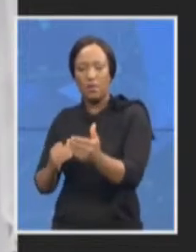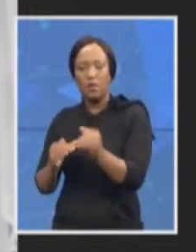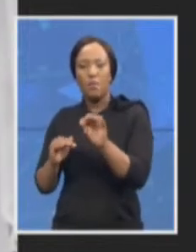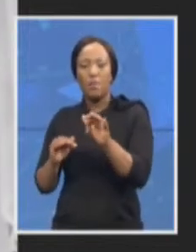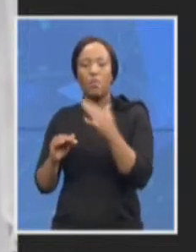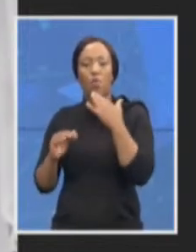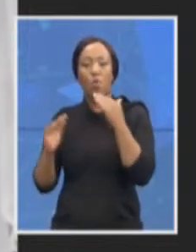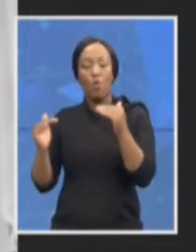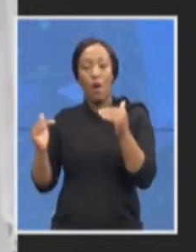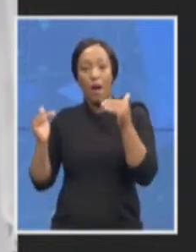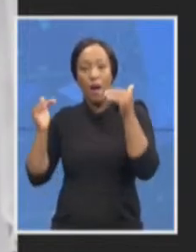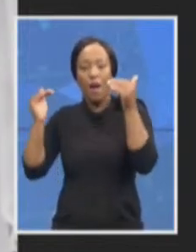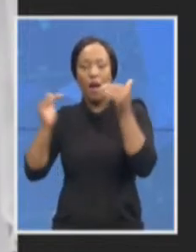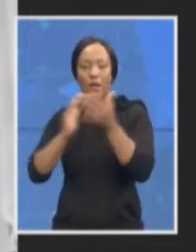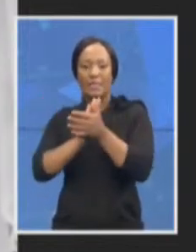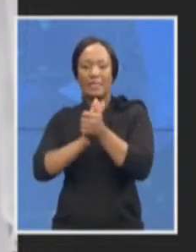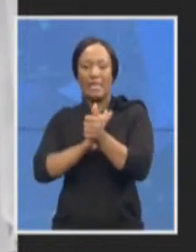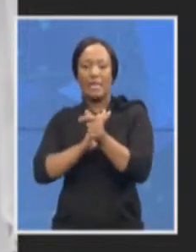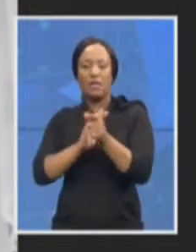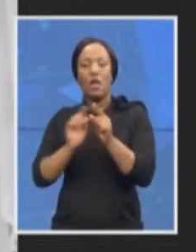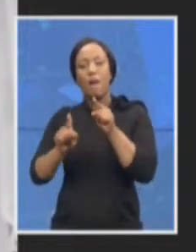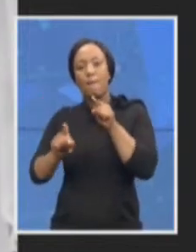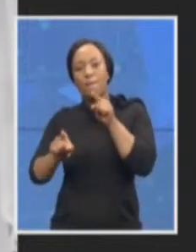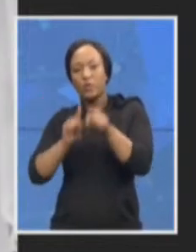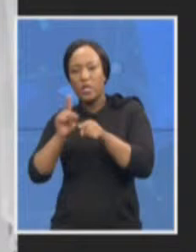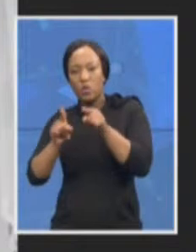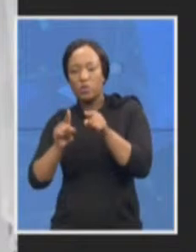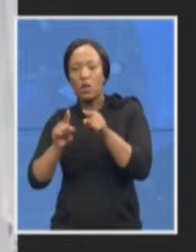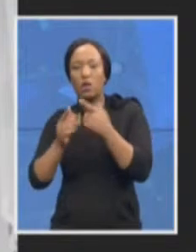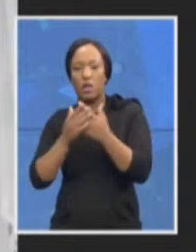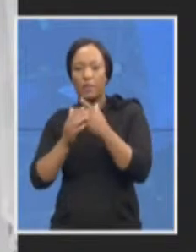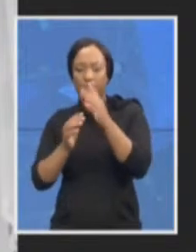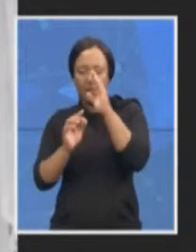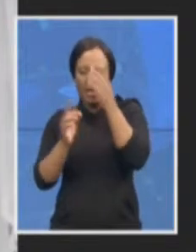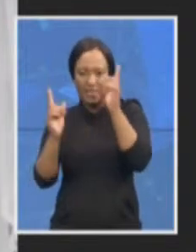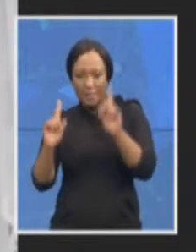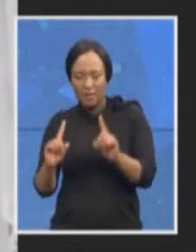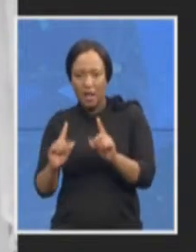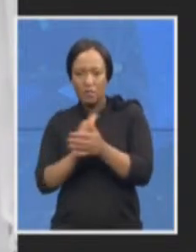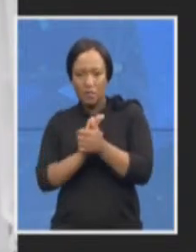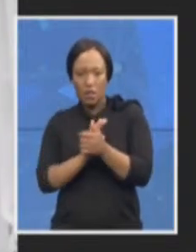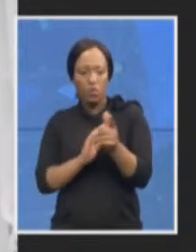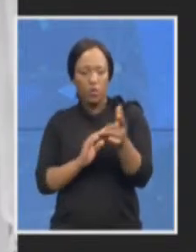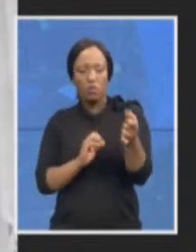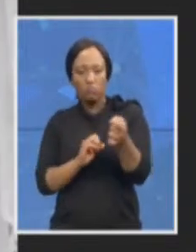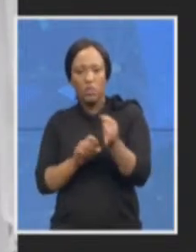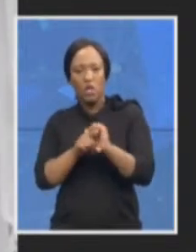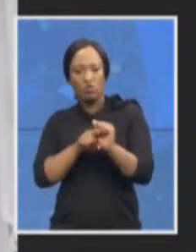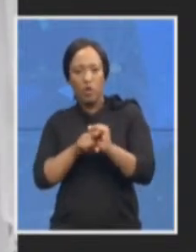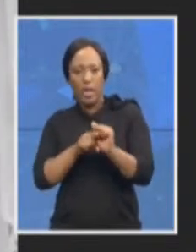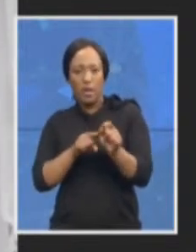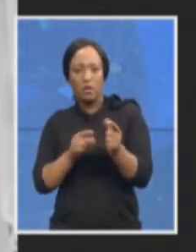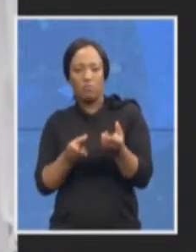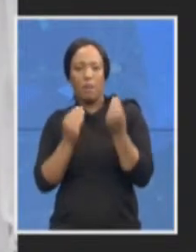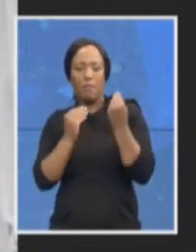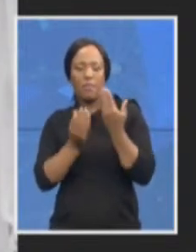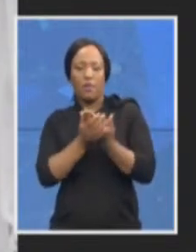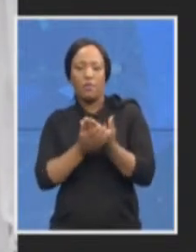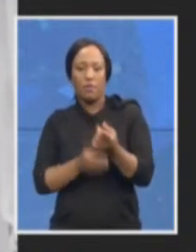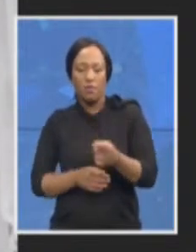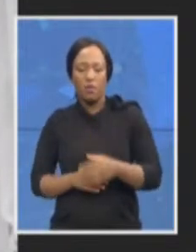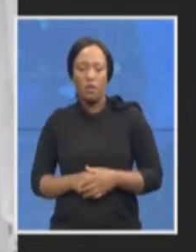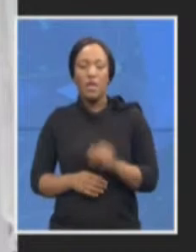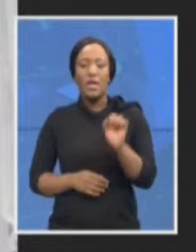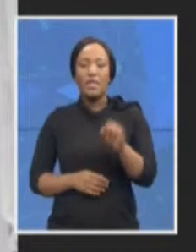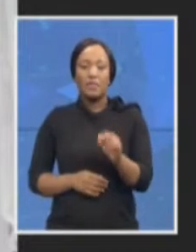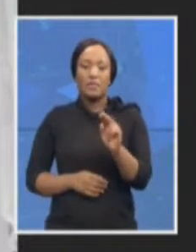skills to be able to do these cases but that said there are prosecutors that can deal with this but regret some